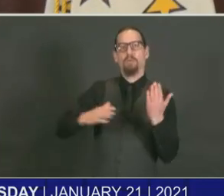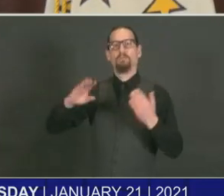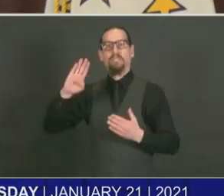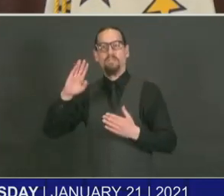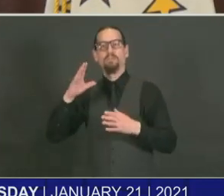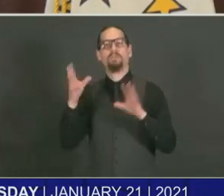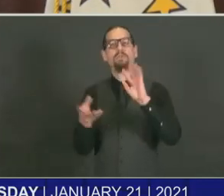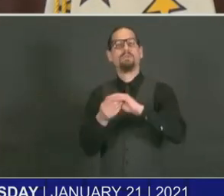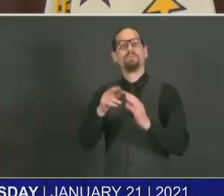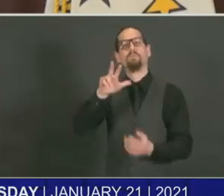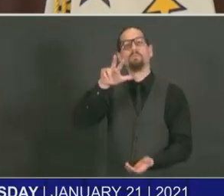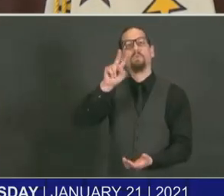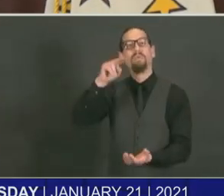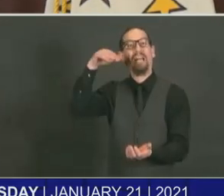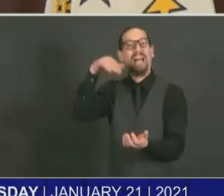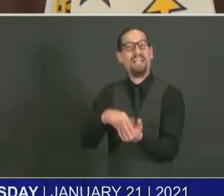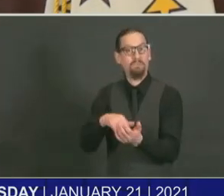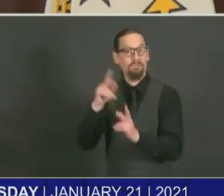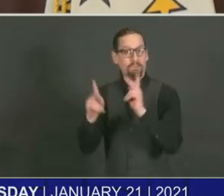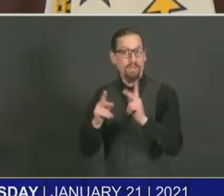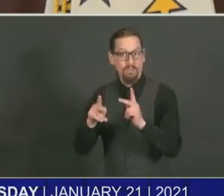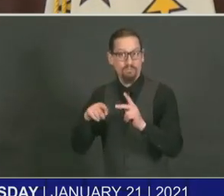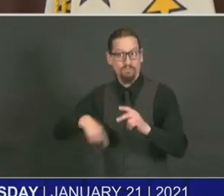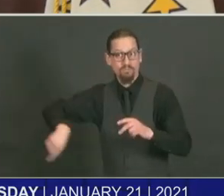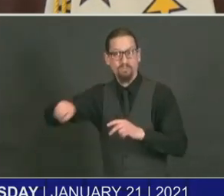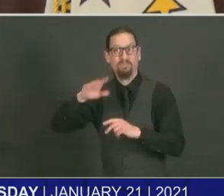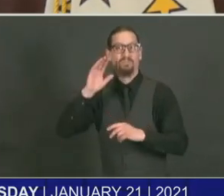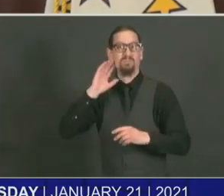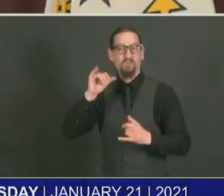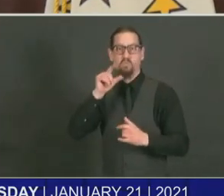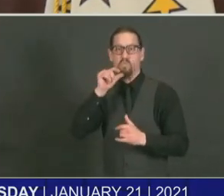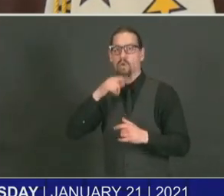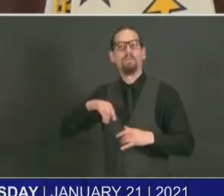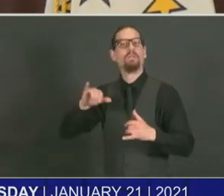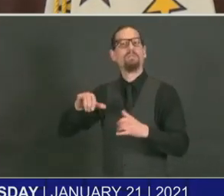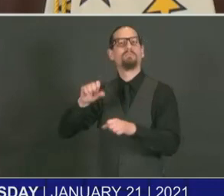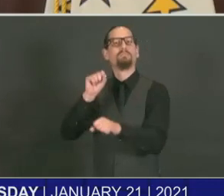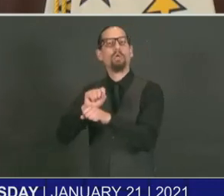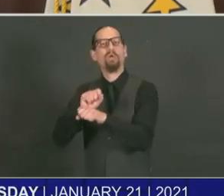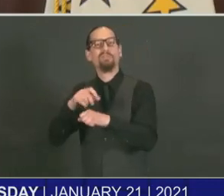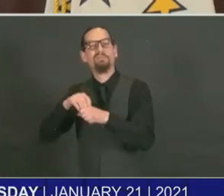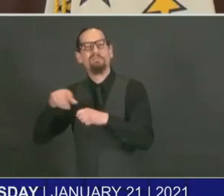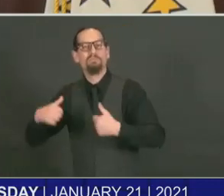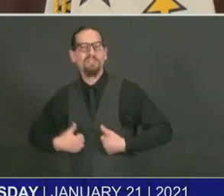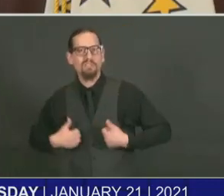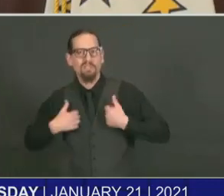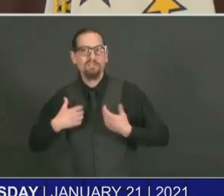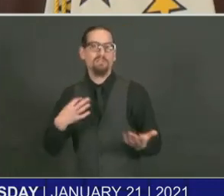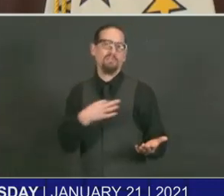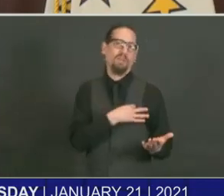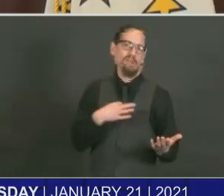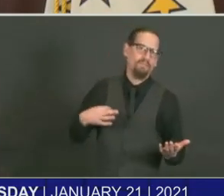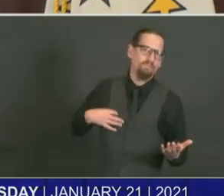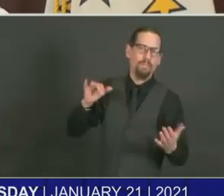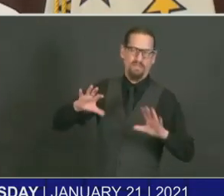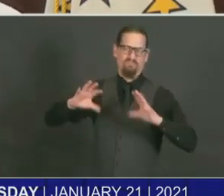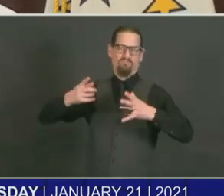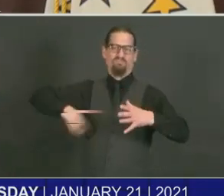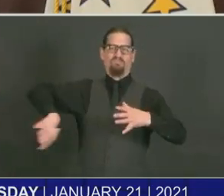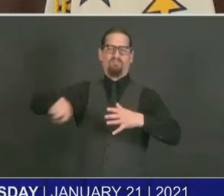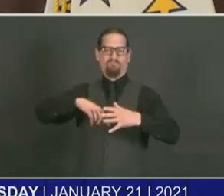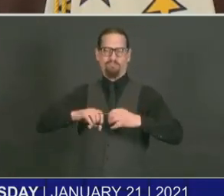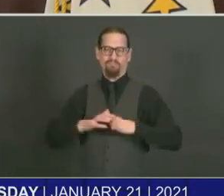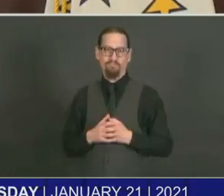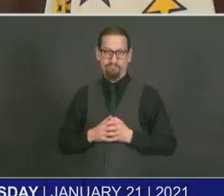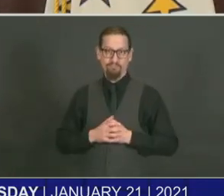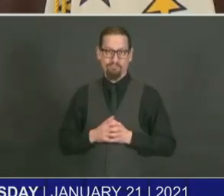of them are older adults, including assisted living residents and staff and people who live in elderly housing with residential services. Looking ahead to the week of